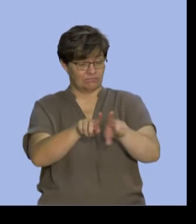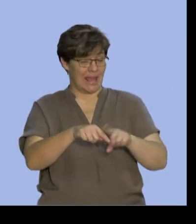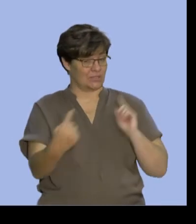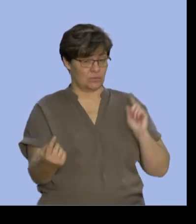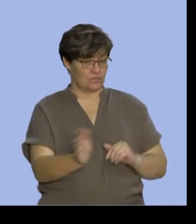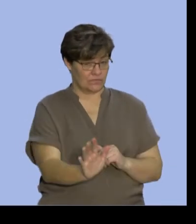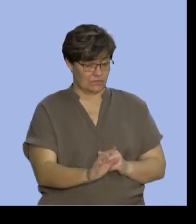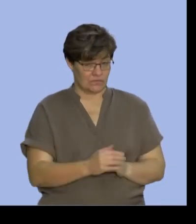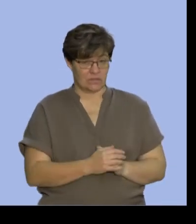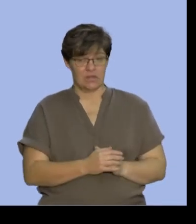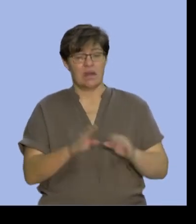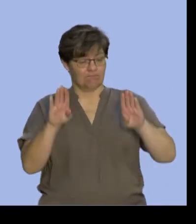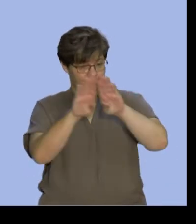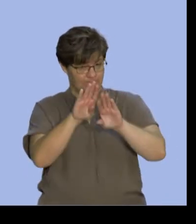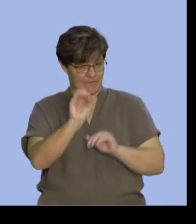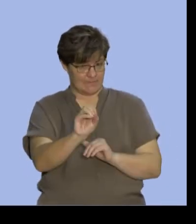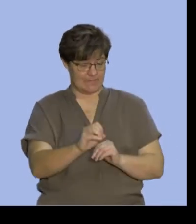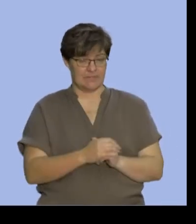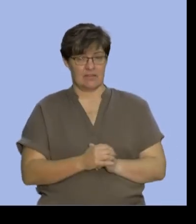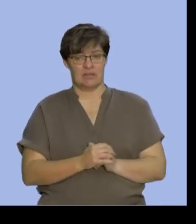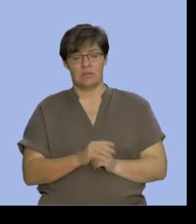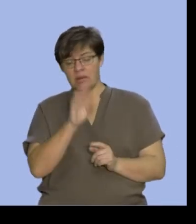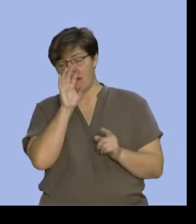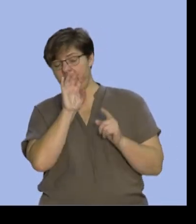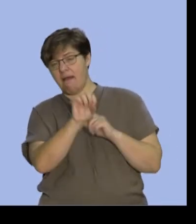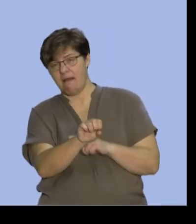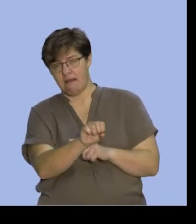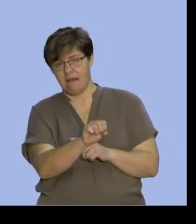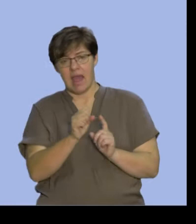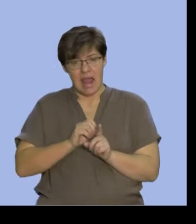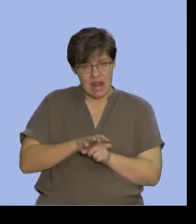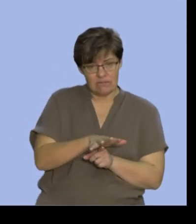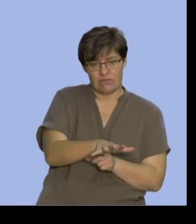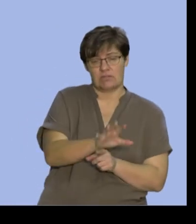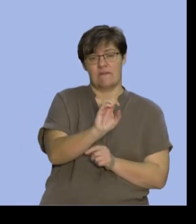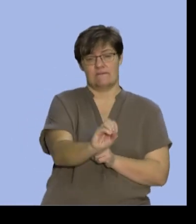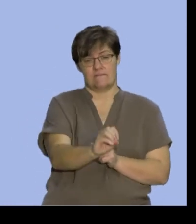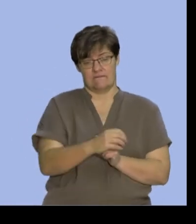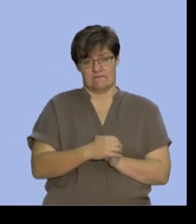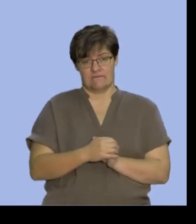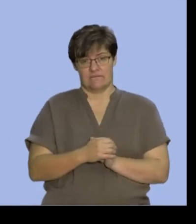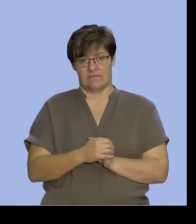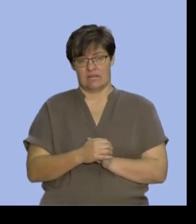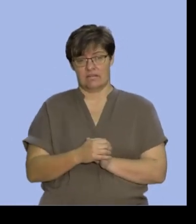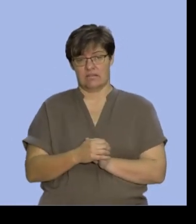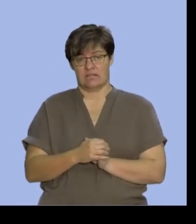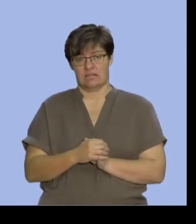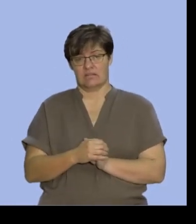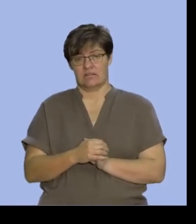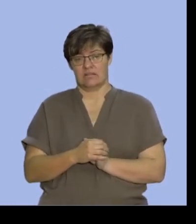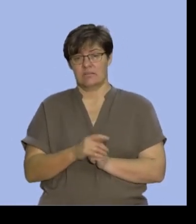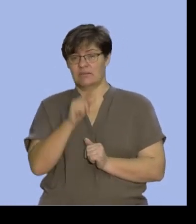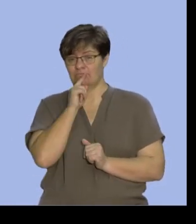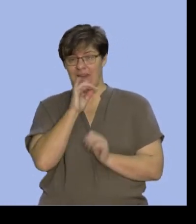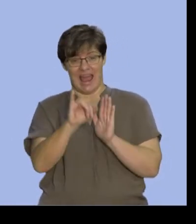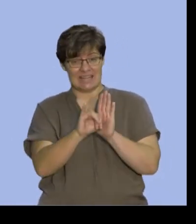is something in the intersection. But we recognize there's an influence. And this identity doesn't hold.